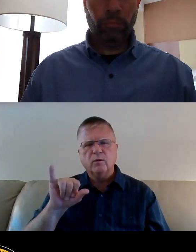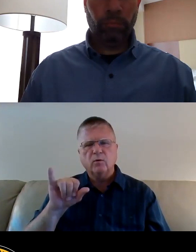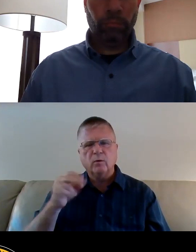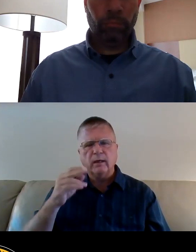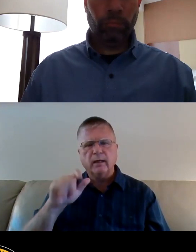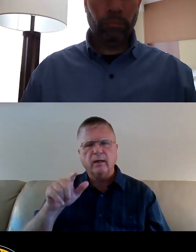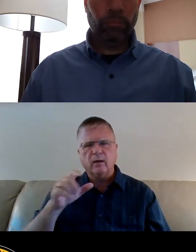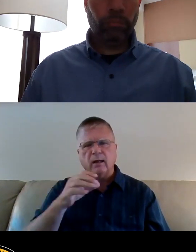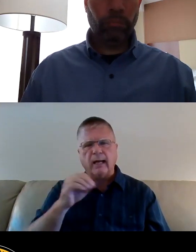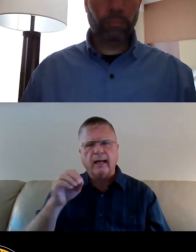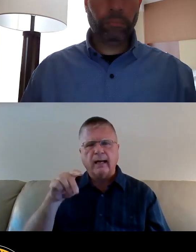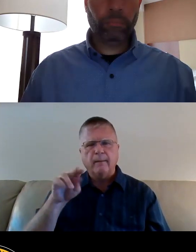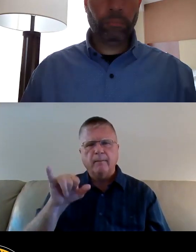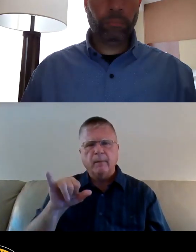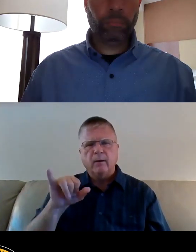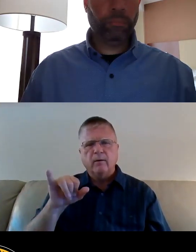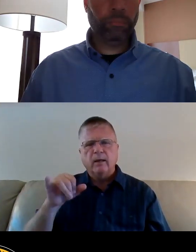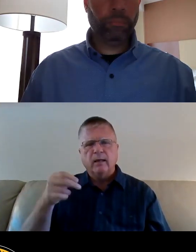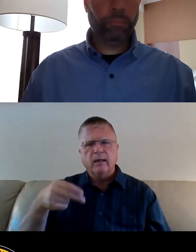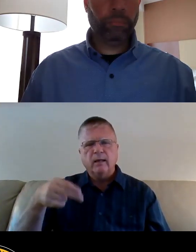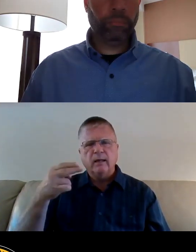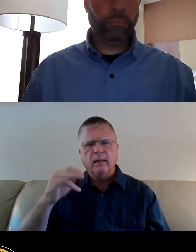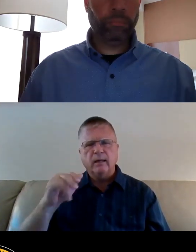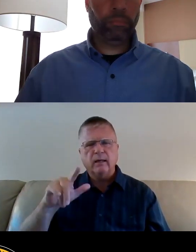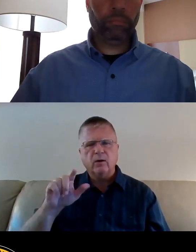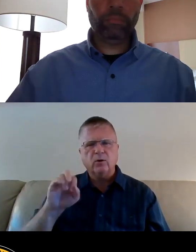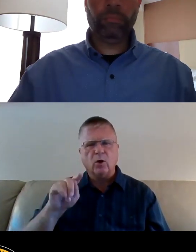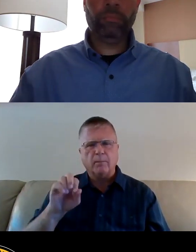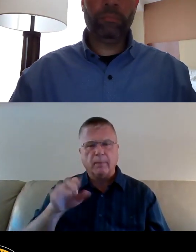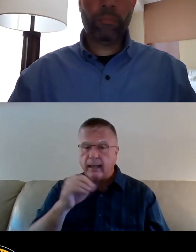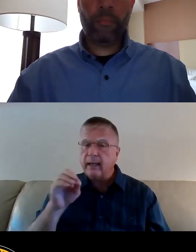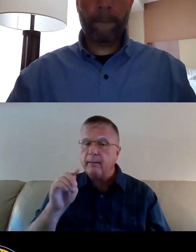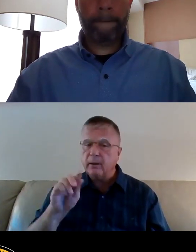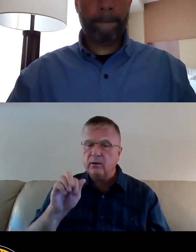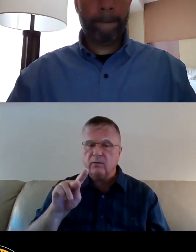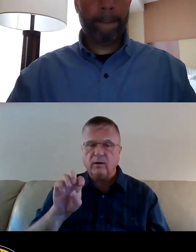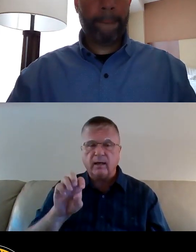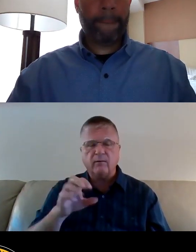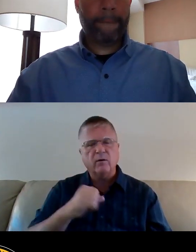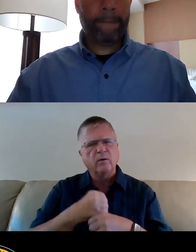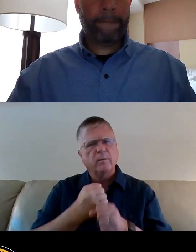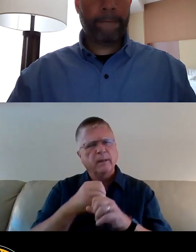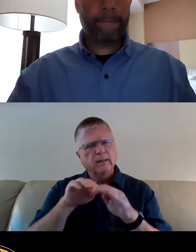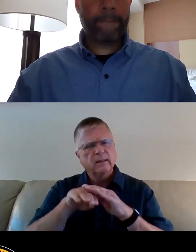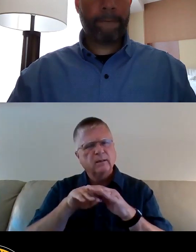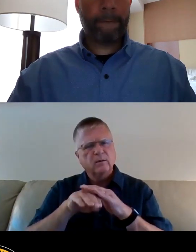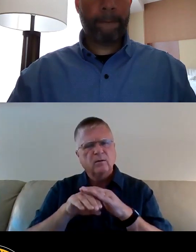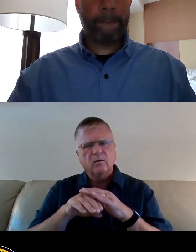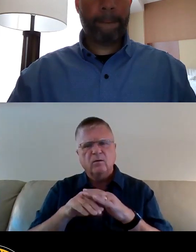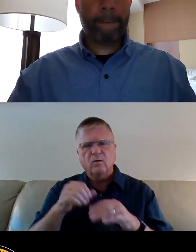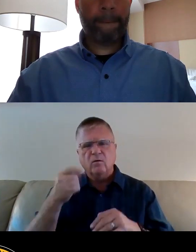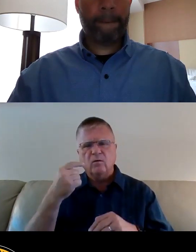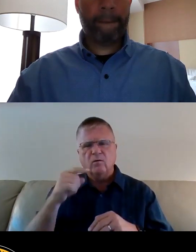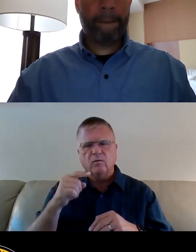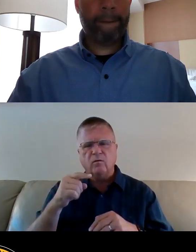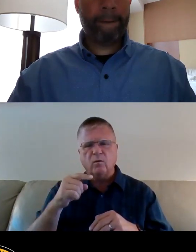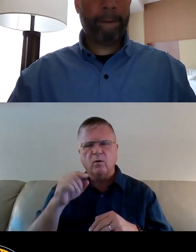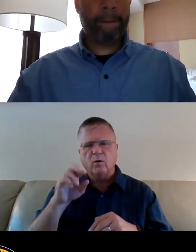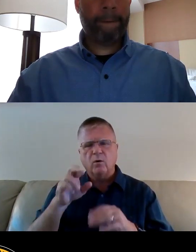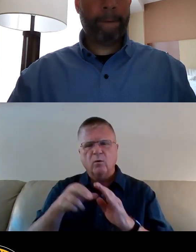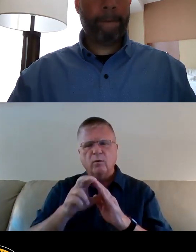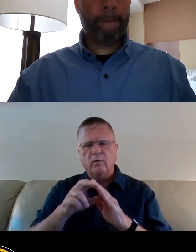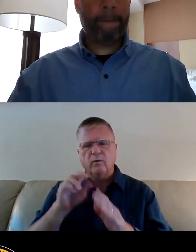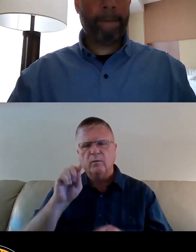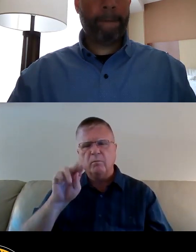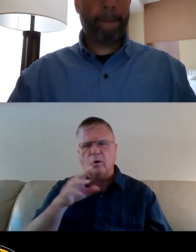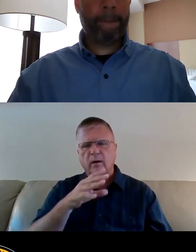and Perrysville Avenue. The bridge will not only increase accessibility for Riverview Park for the residents of Brighton